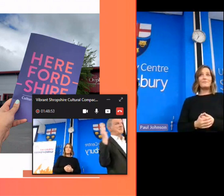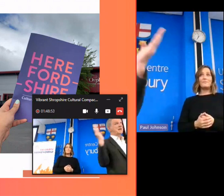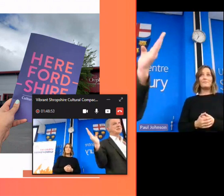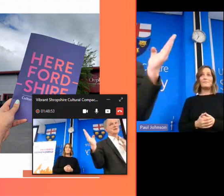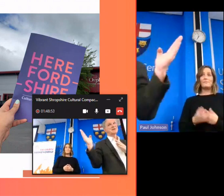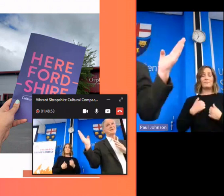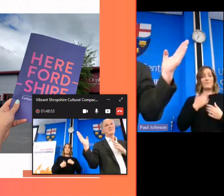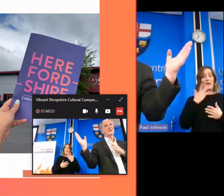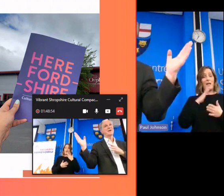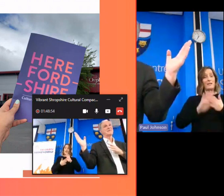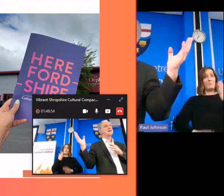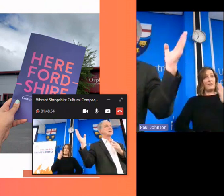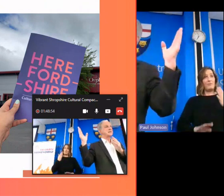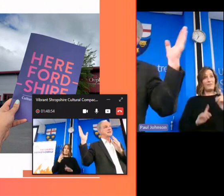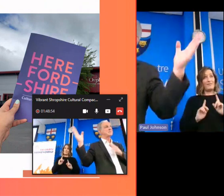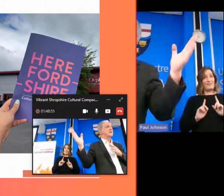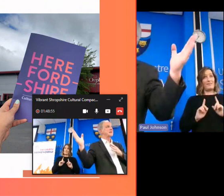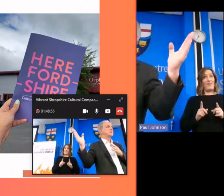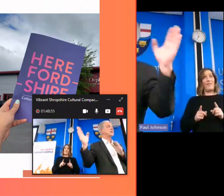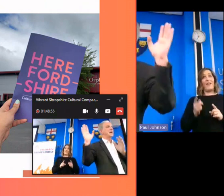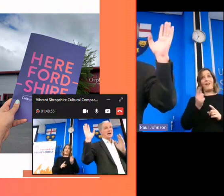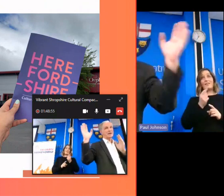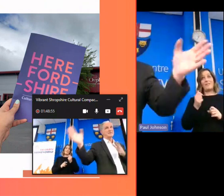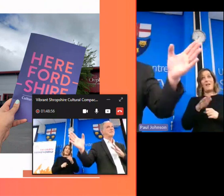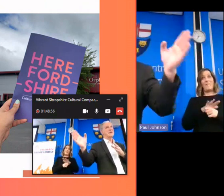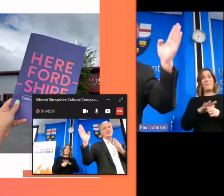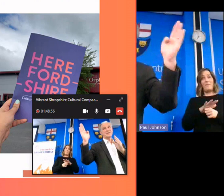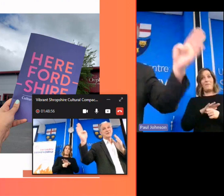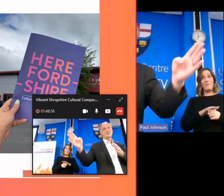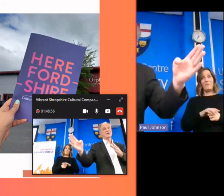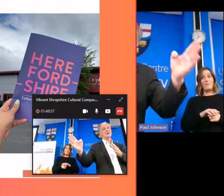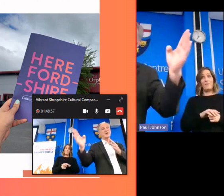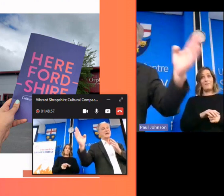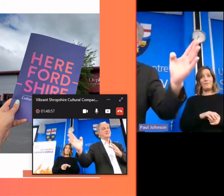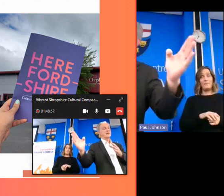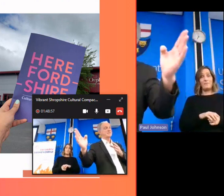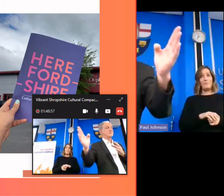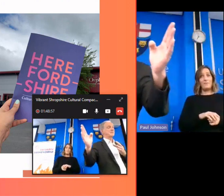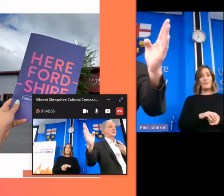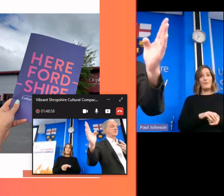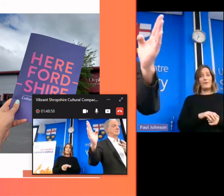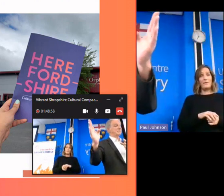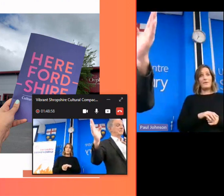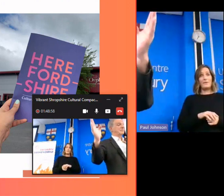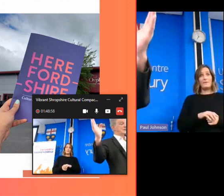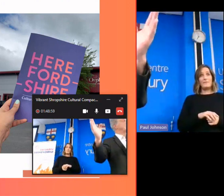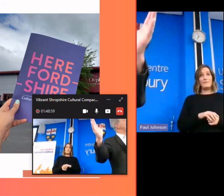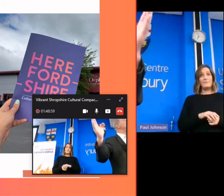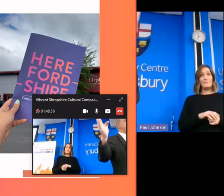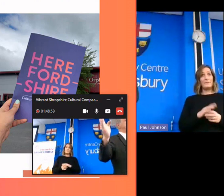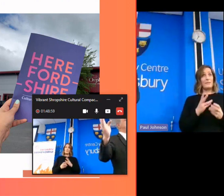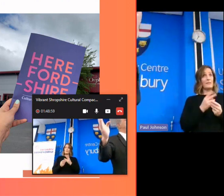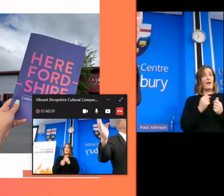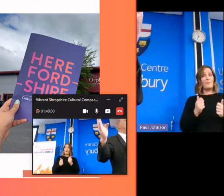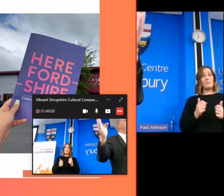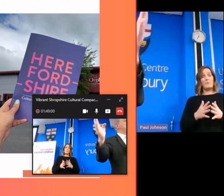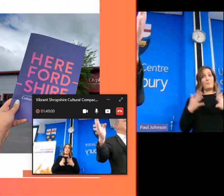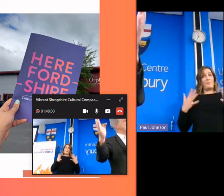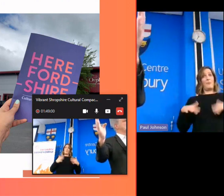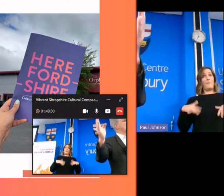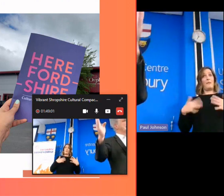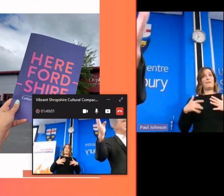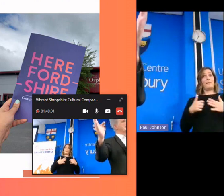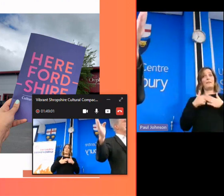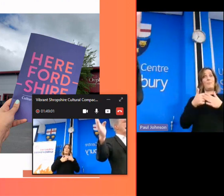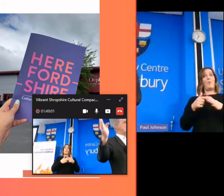my experience of of that in some cases uh to great um um generosity and support